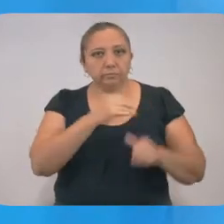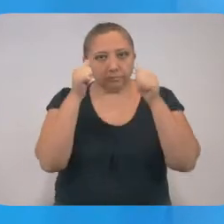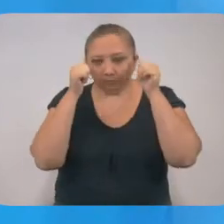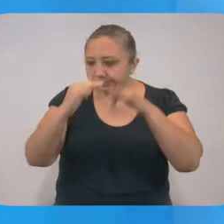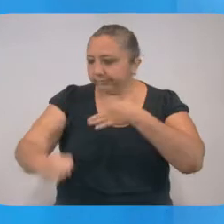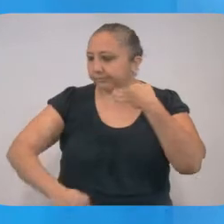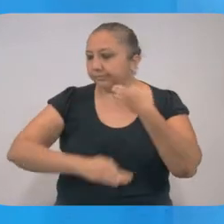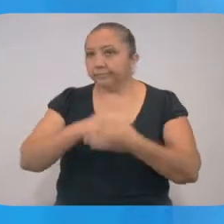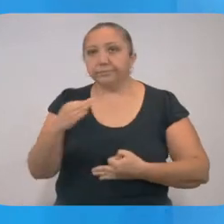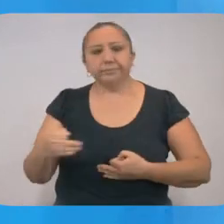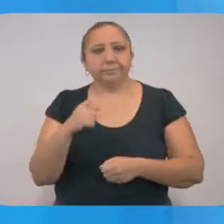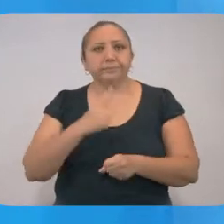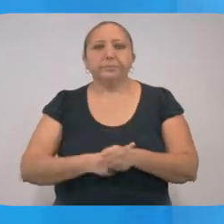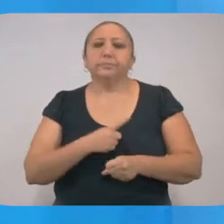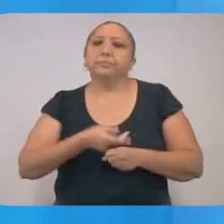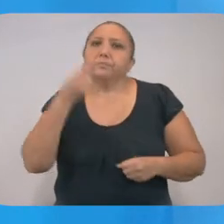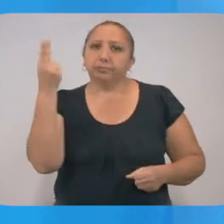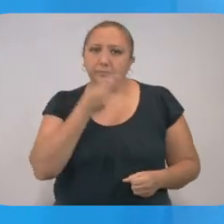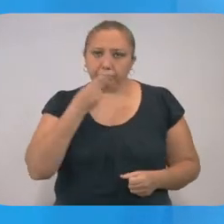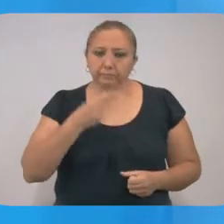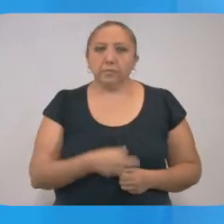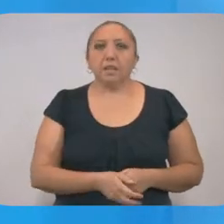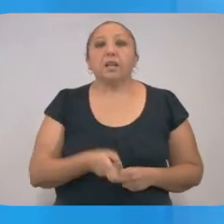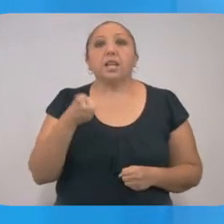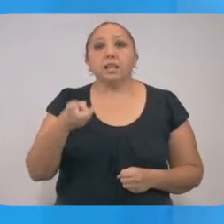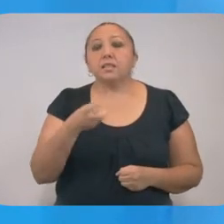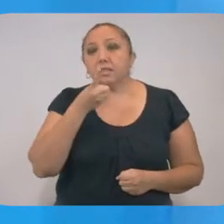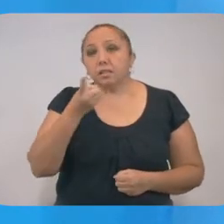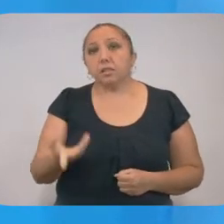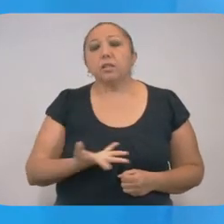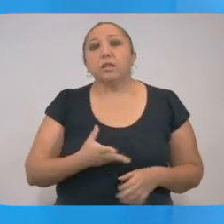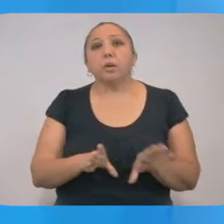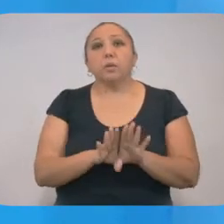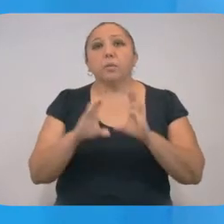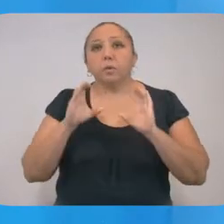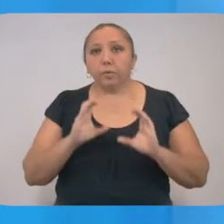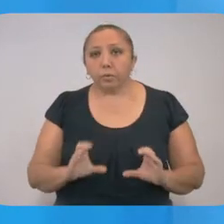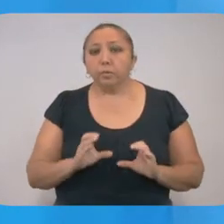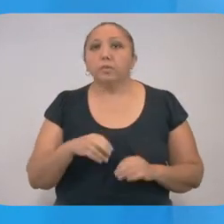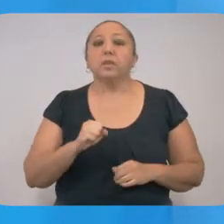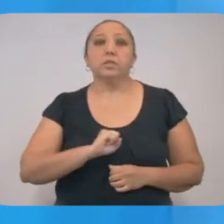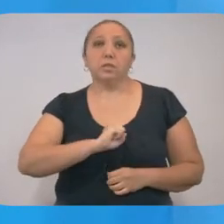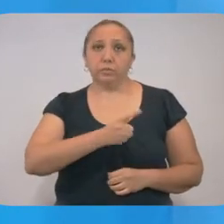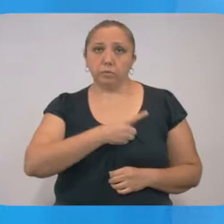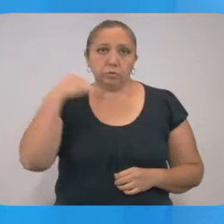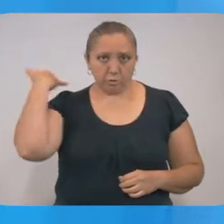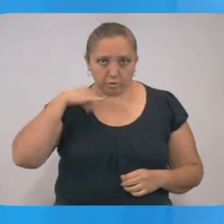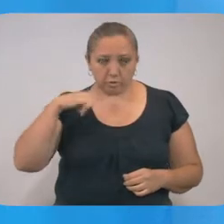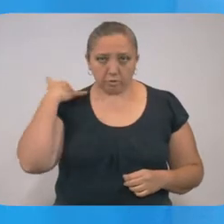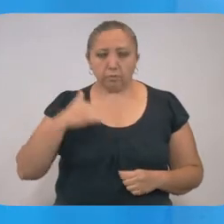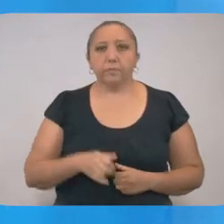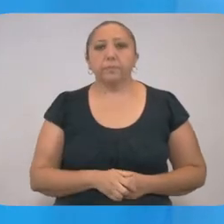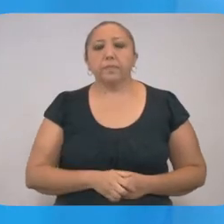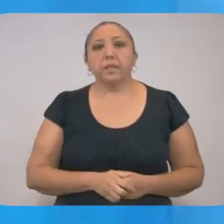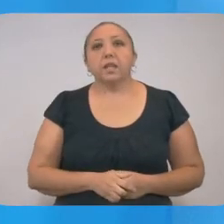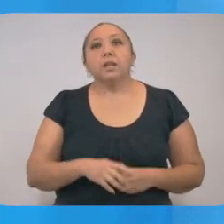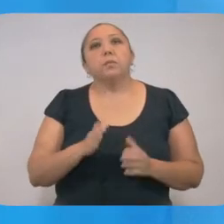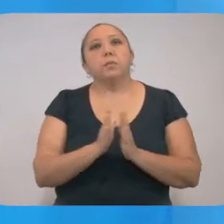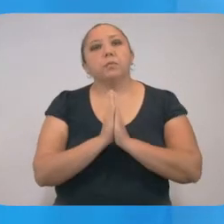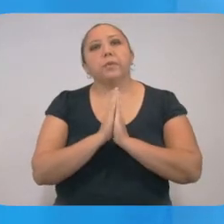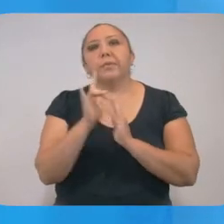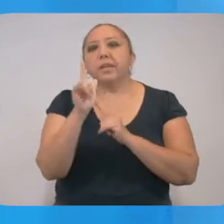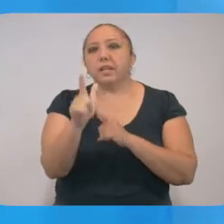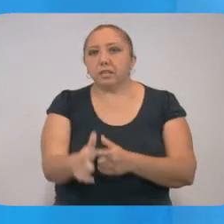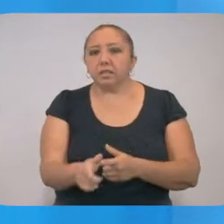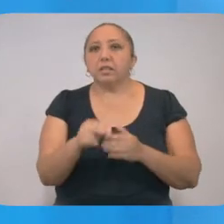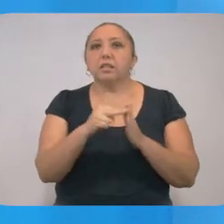all the infected people who need it. These measures have as objective to protect the health of the Yucatecas. We invite them to